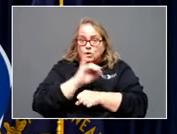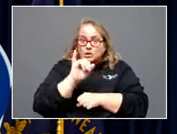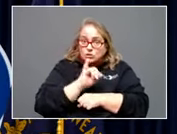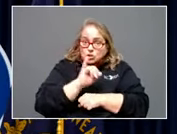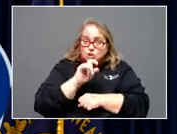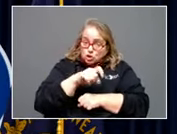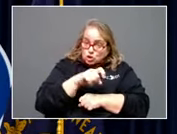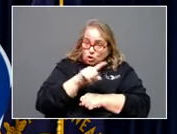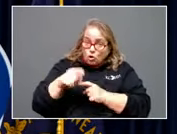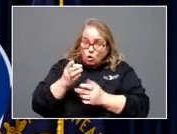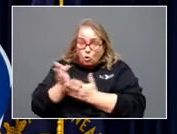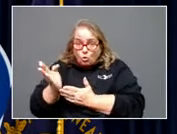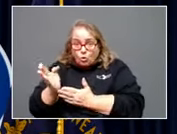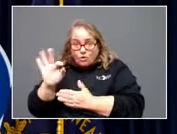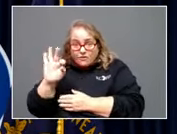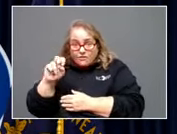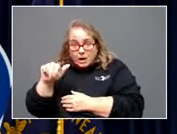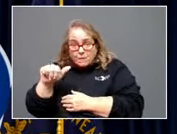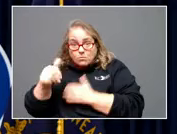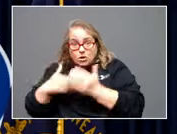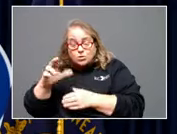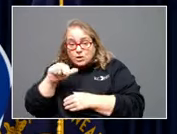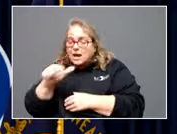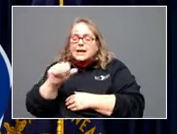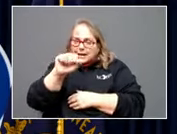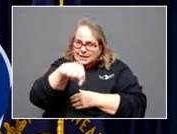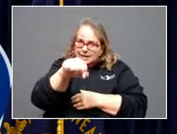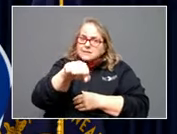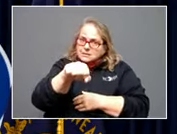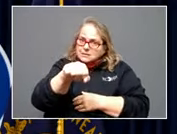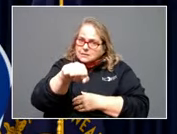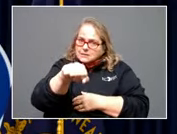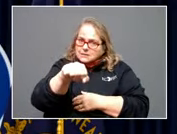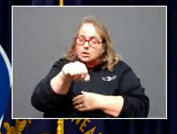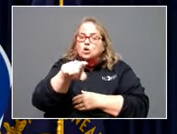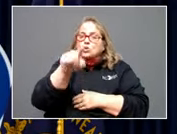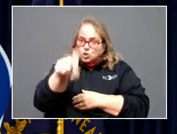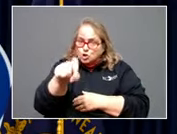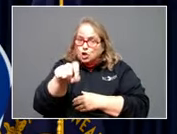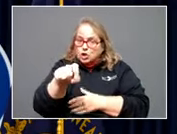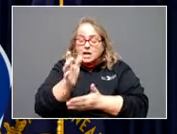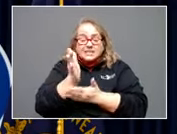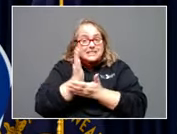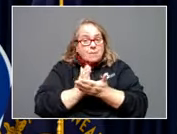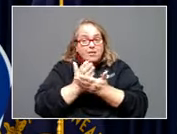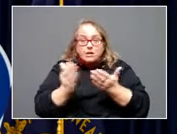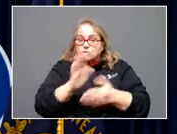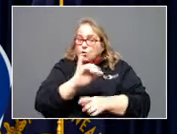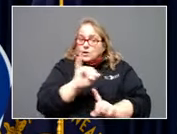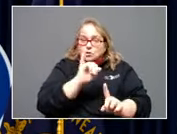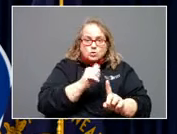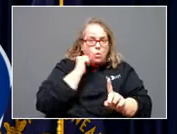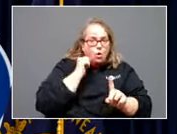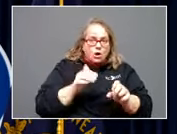You should. There are some things your insurance is not going to cover that FEMA is likely to. One of our